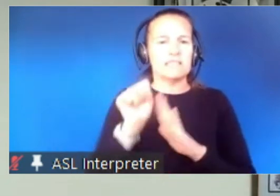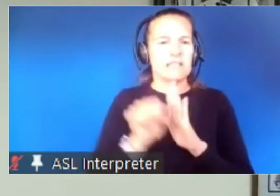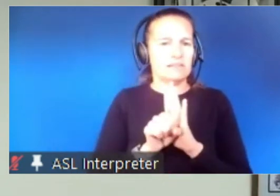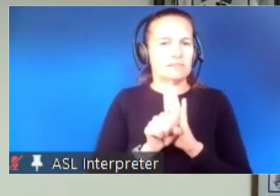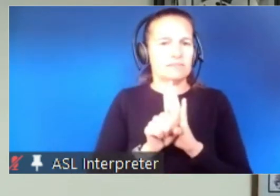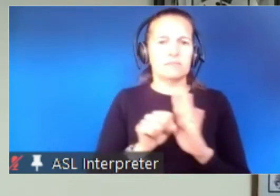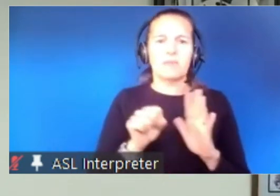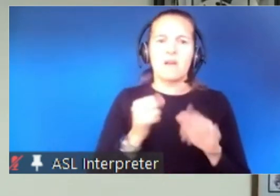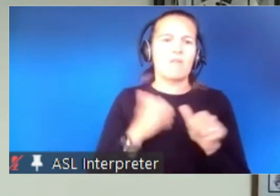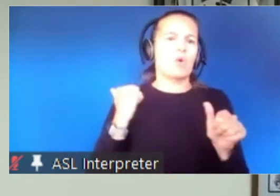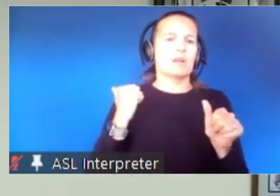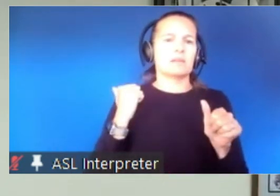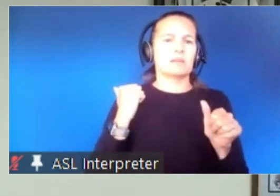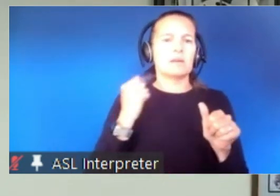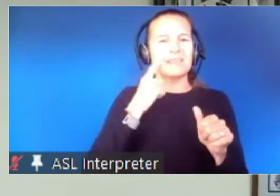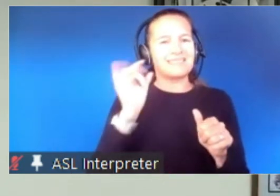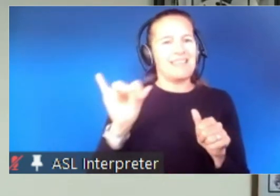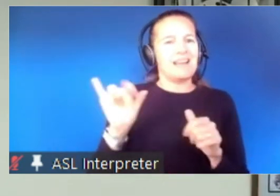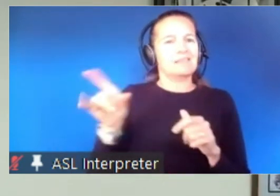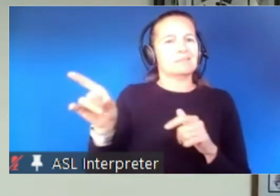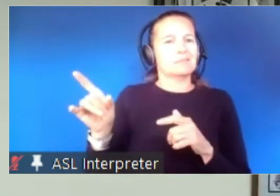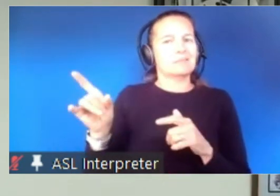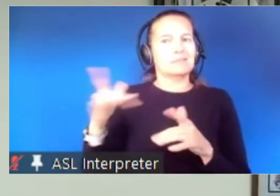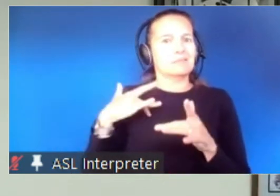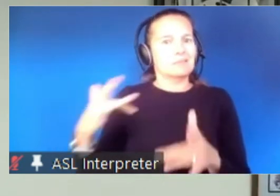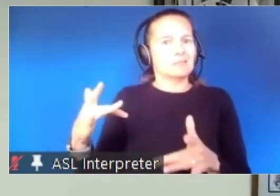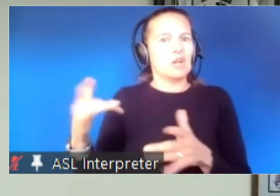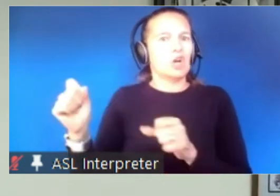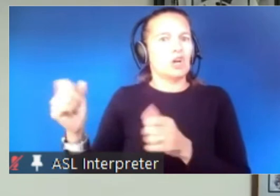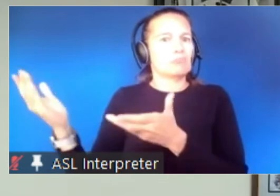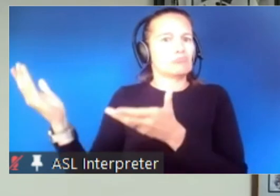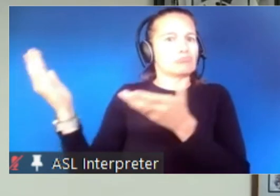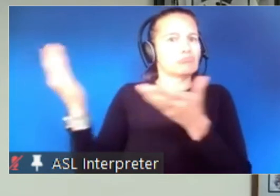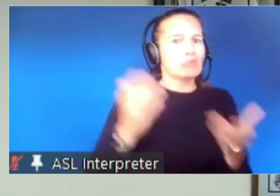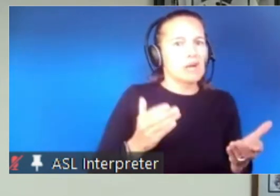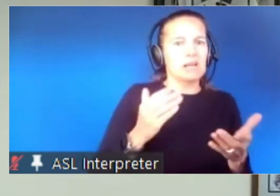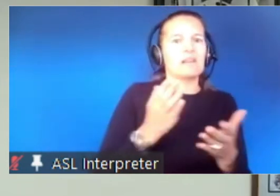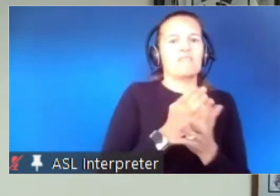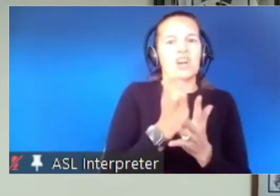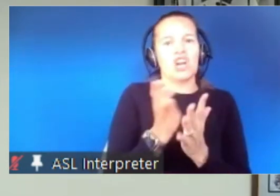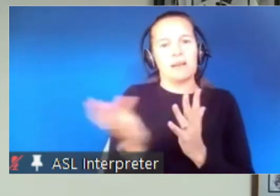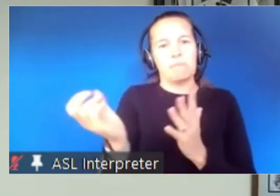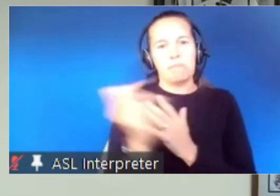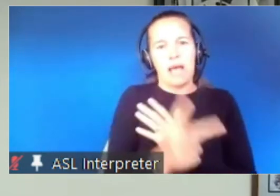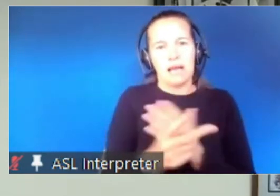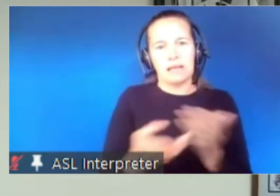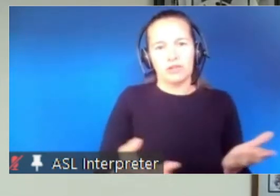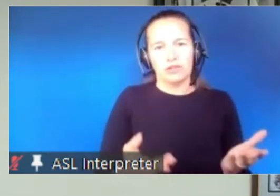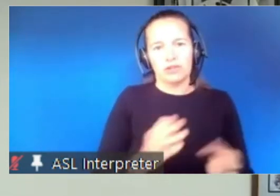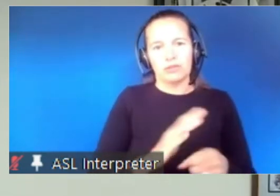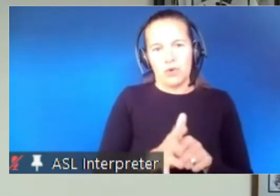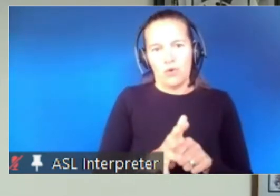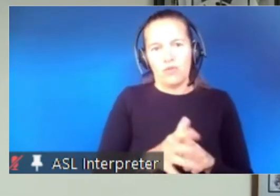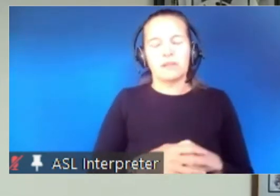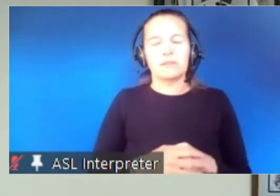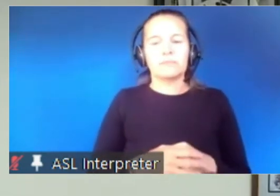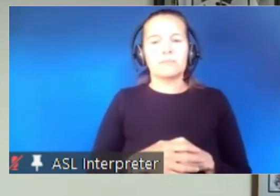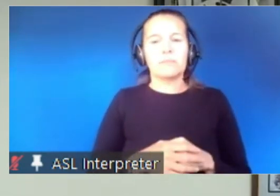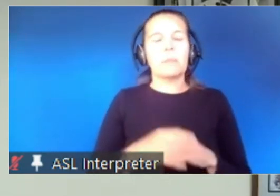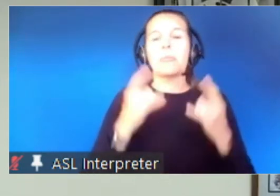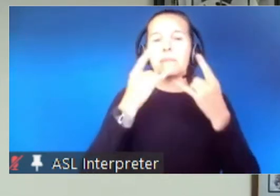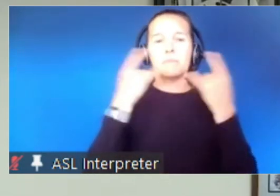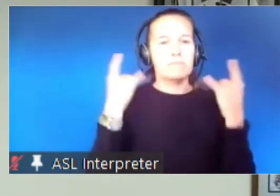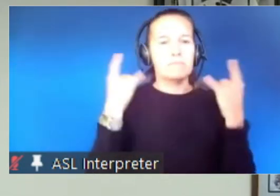bringing into our state variants we should continue masking and keeping our distances increase ventilation